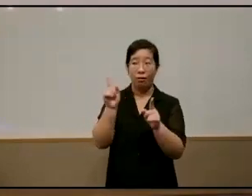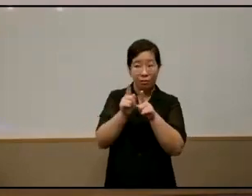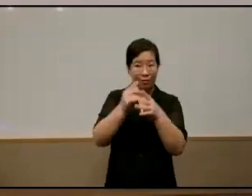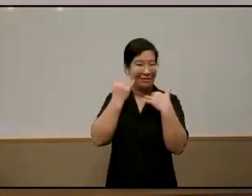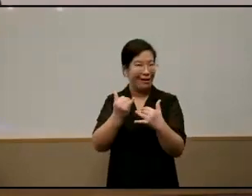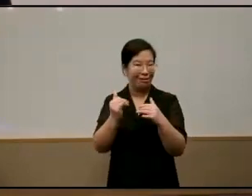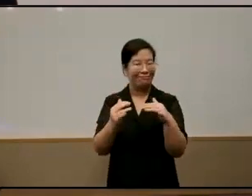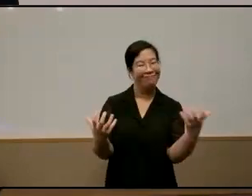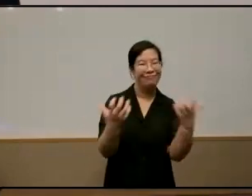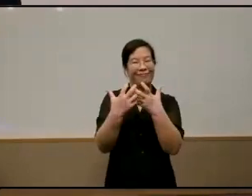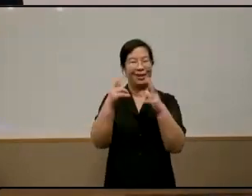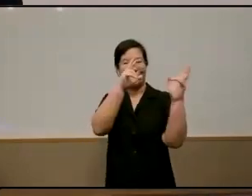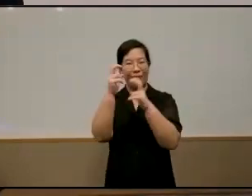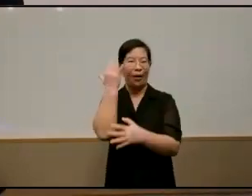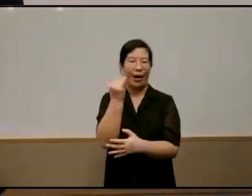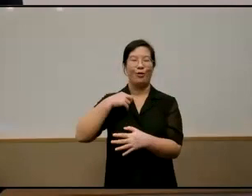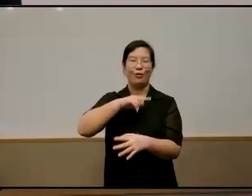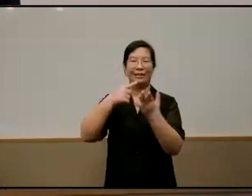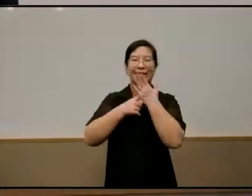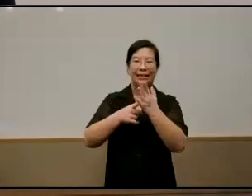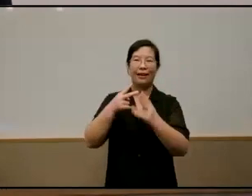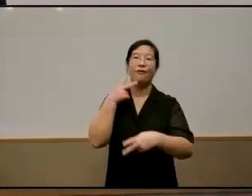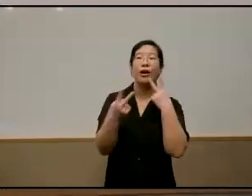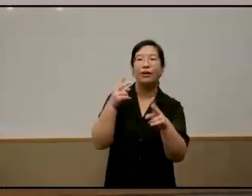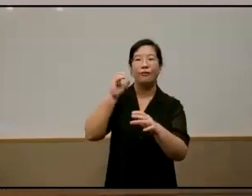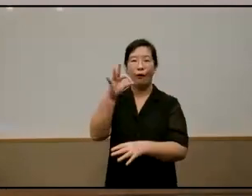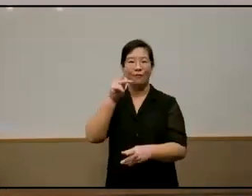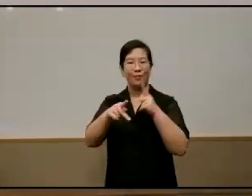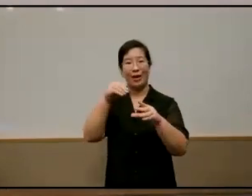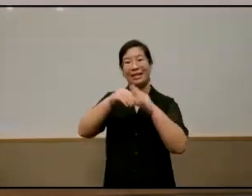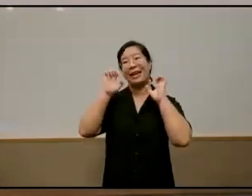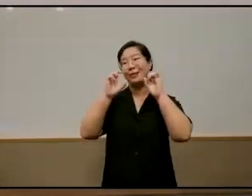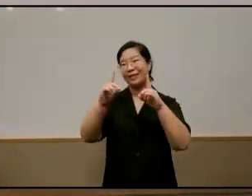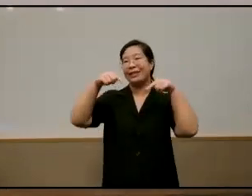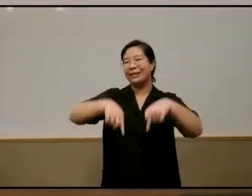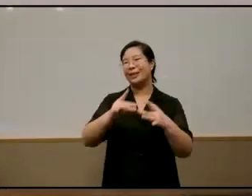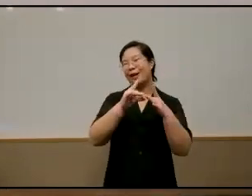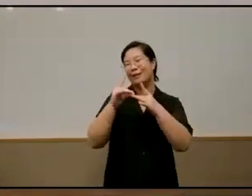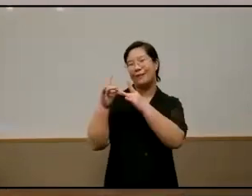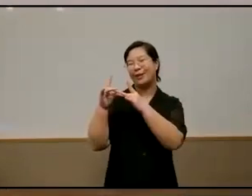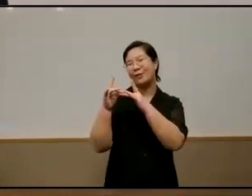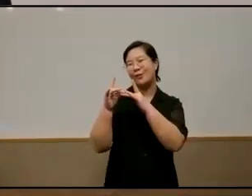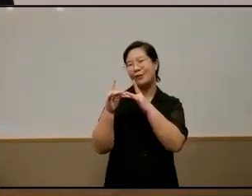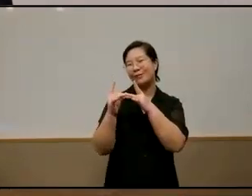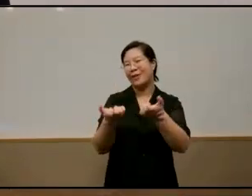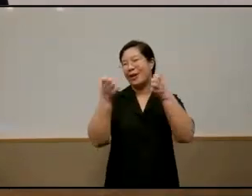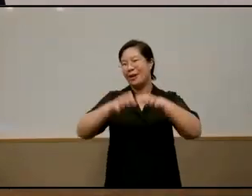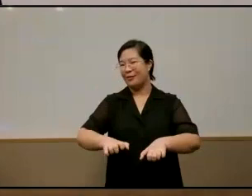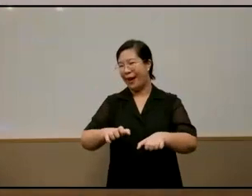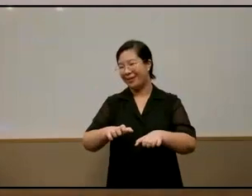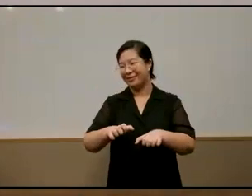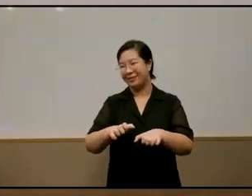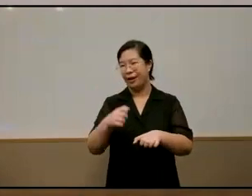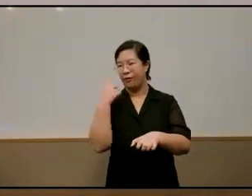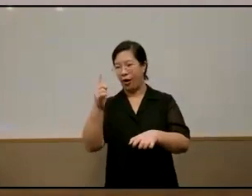education as the part of the topic today this is a very special edition of the thf dialogues the head foundation dialogues